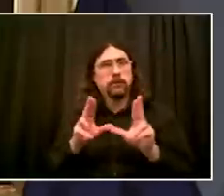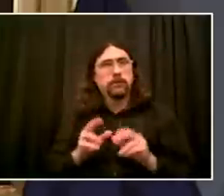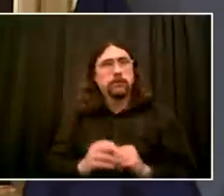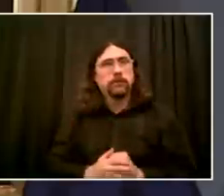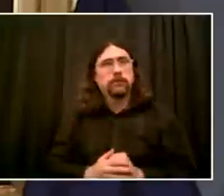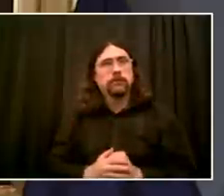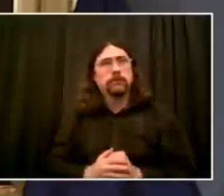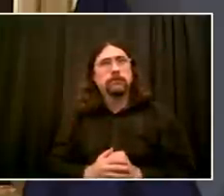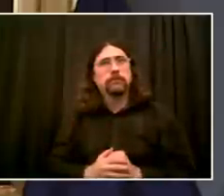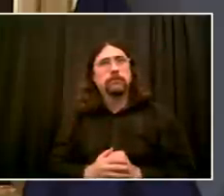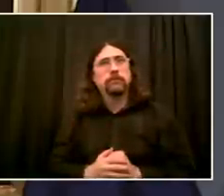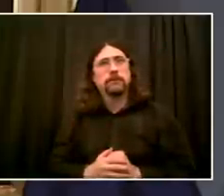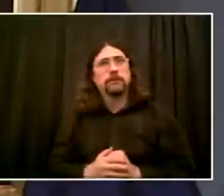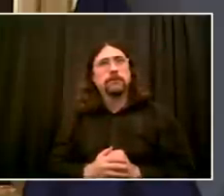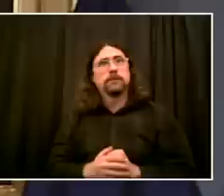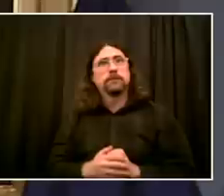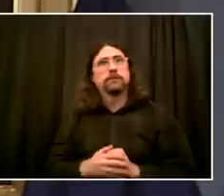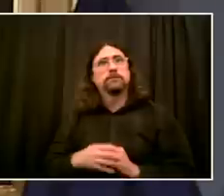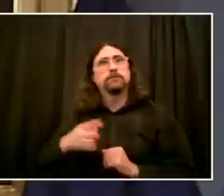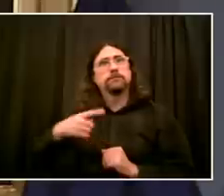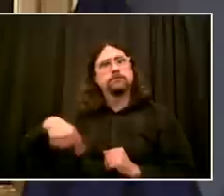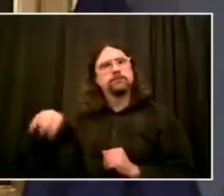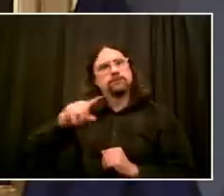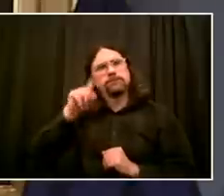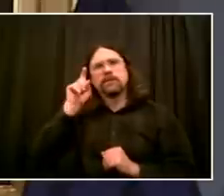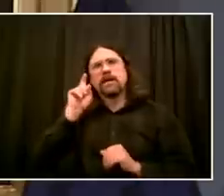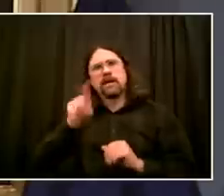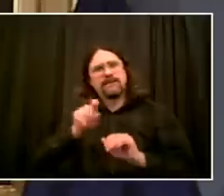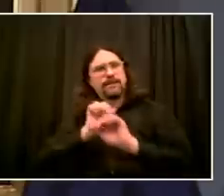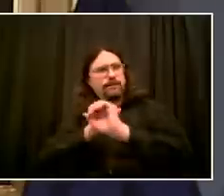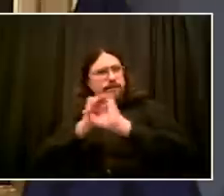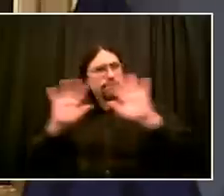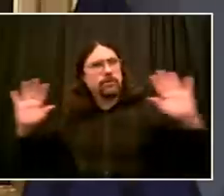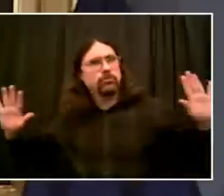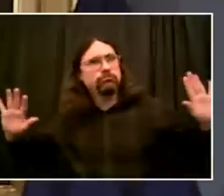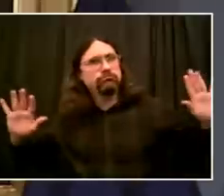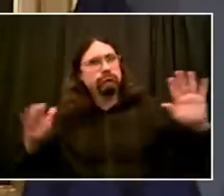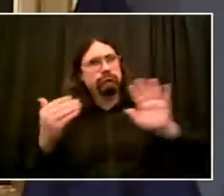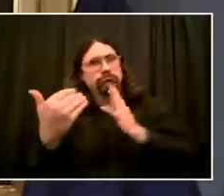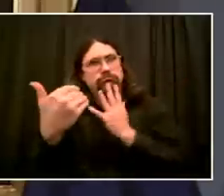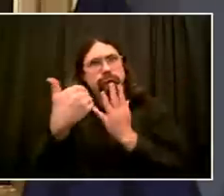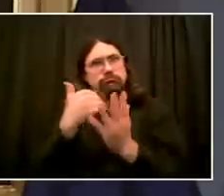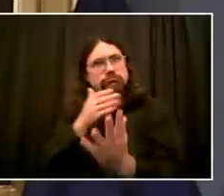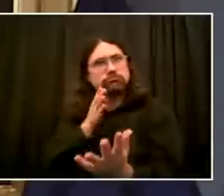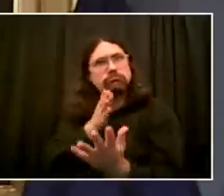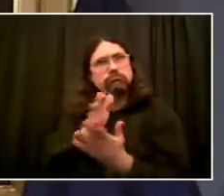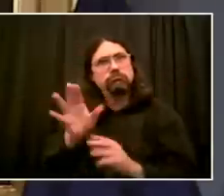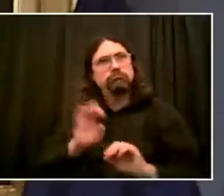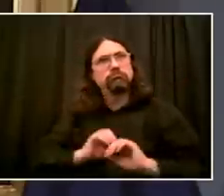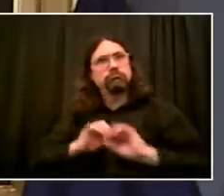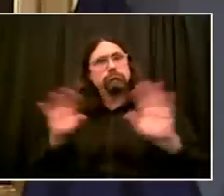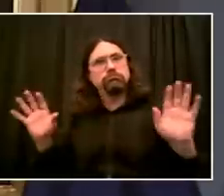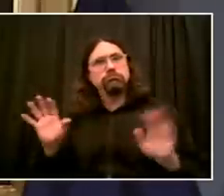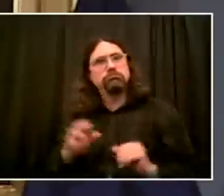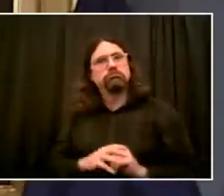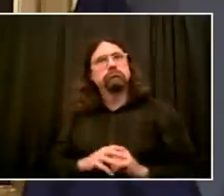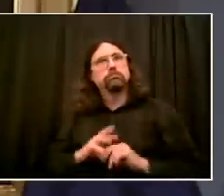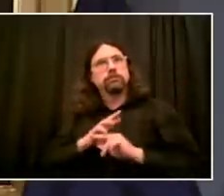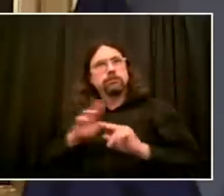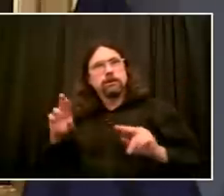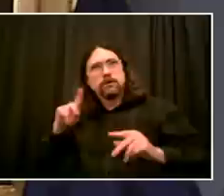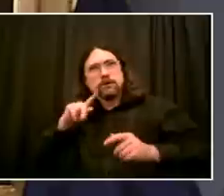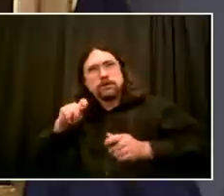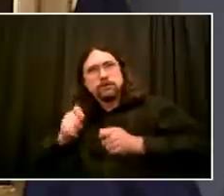can guarantee you one thing, somebody will be mad at me. And I am entirely at peace on that. And no, I will never be a politician. Sorry.